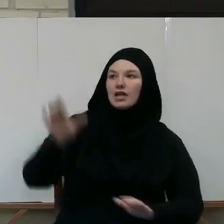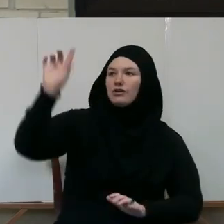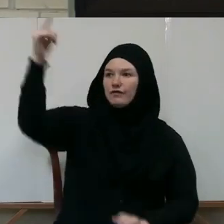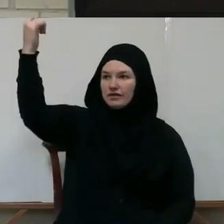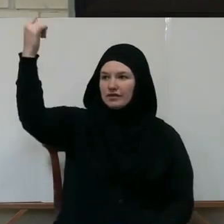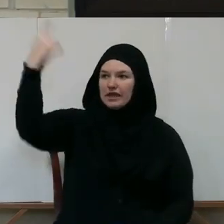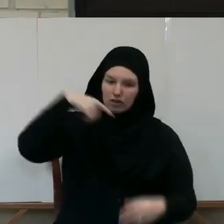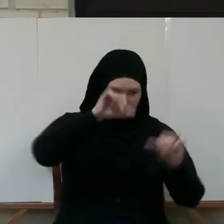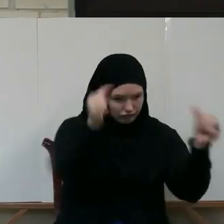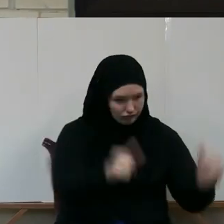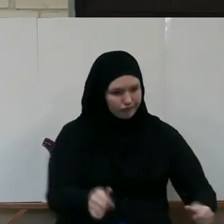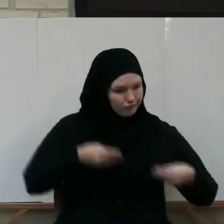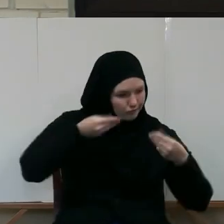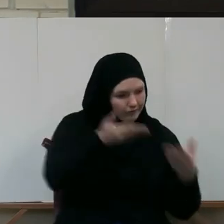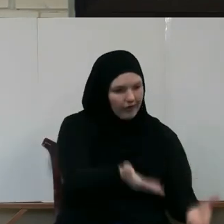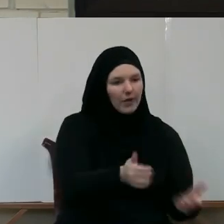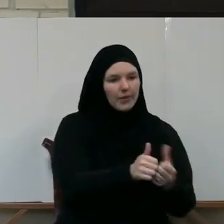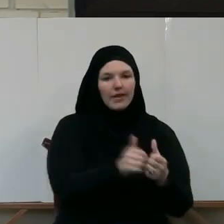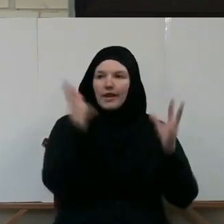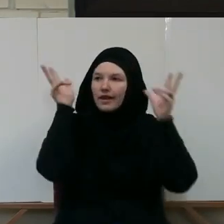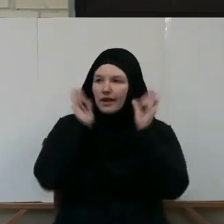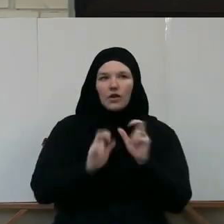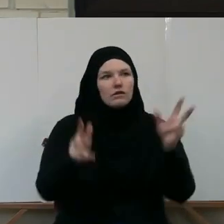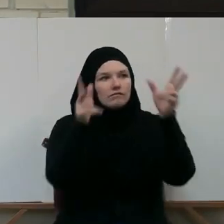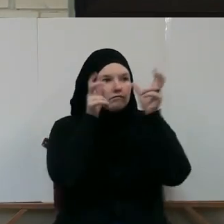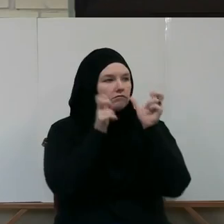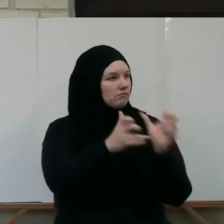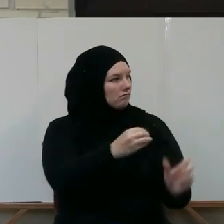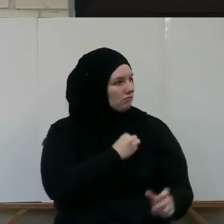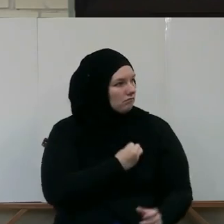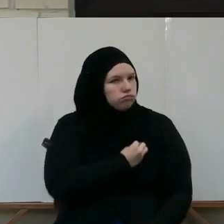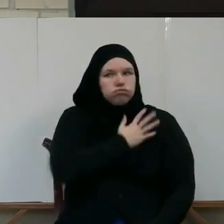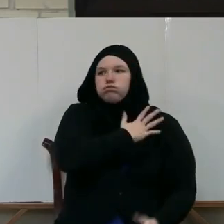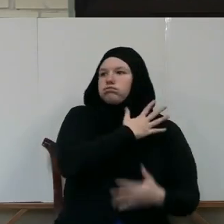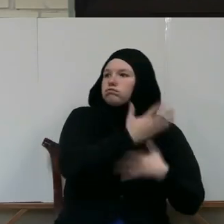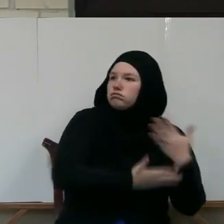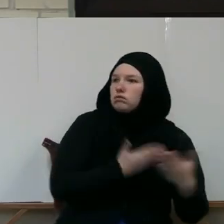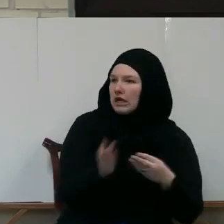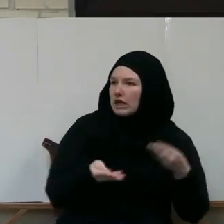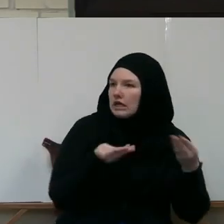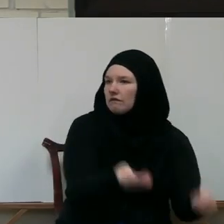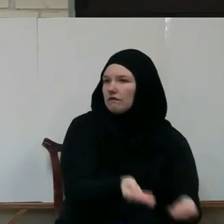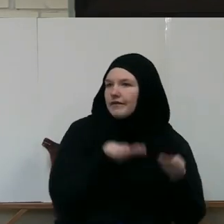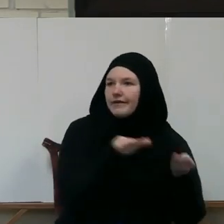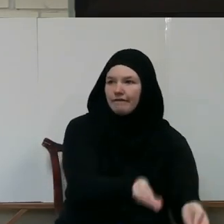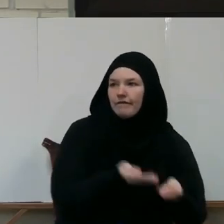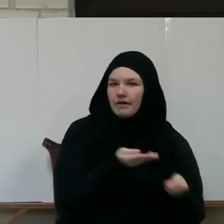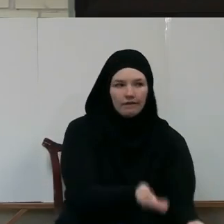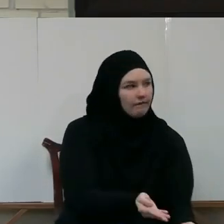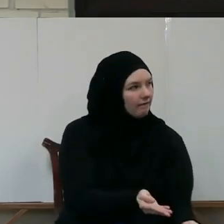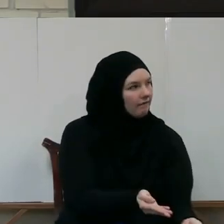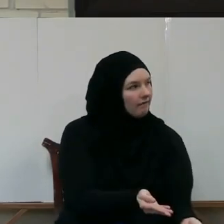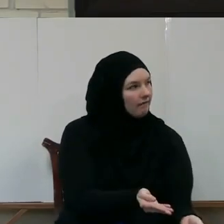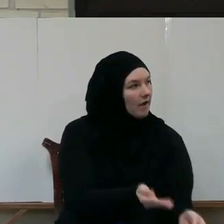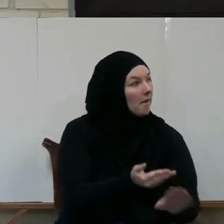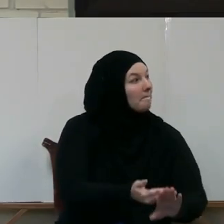created us. He provided us with hearing, the sight, and the heart, and the hands, and everything else. And even